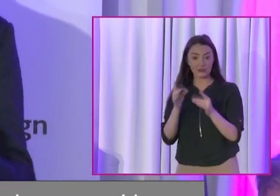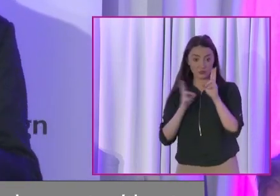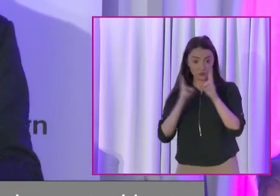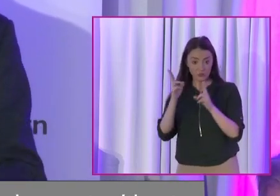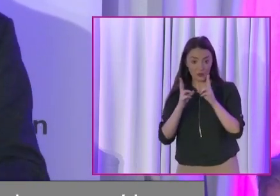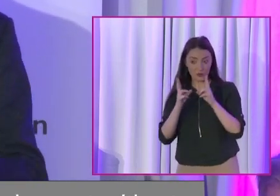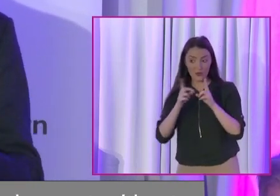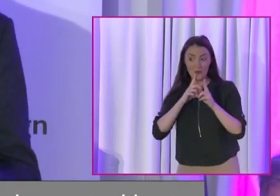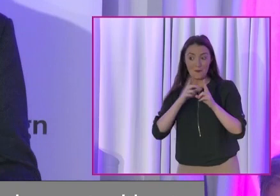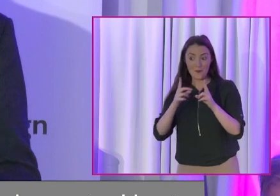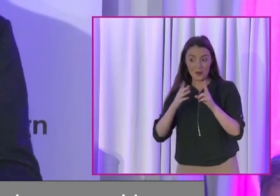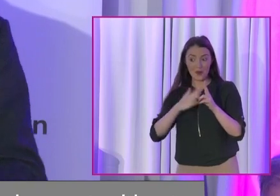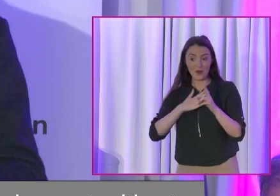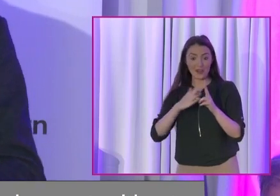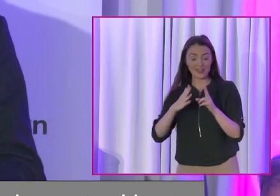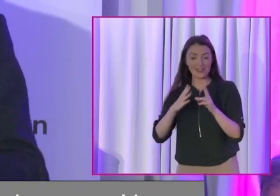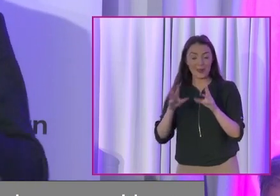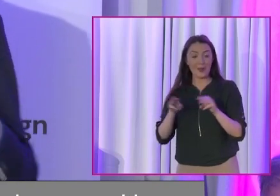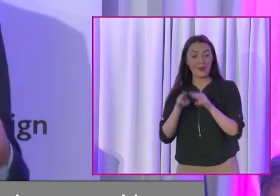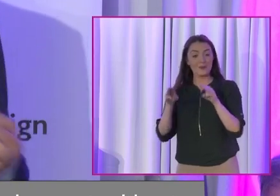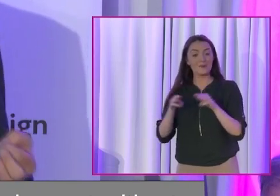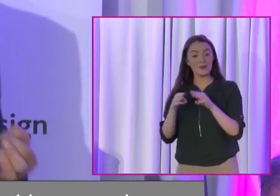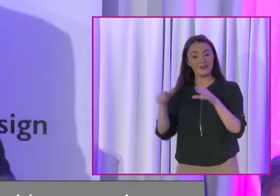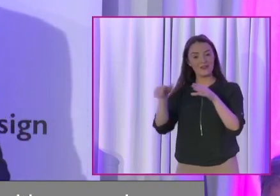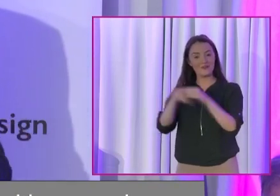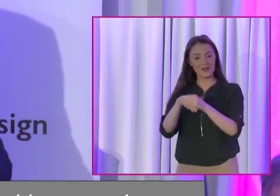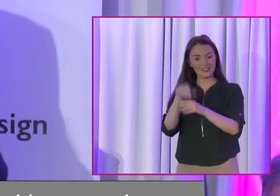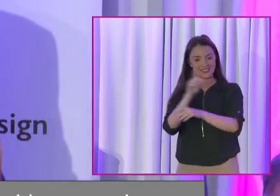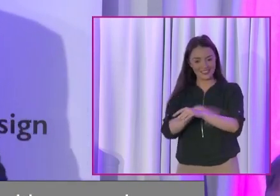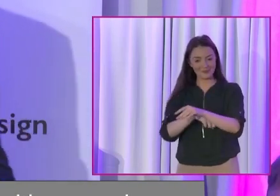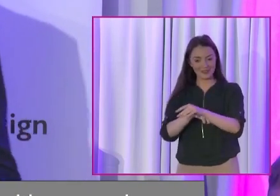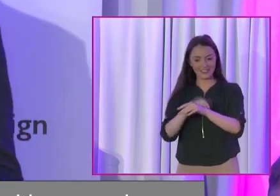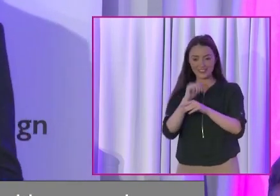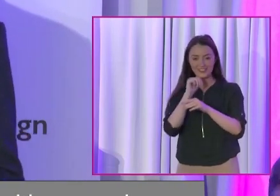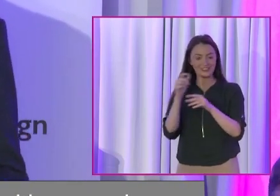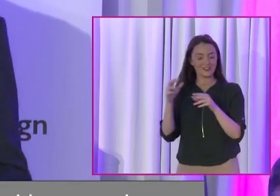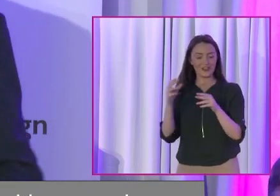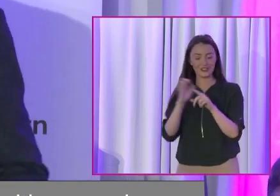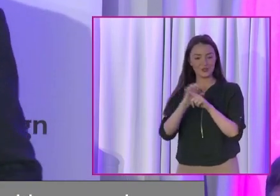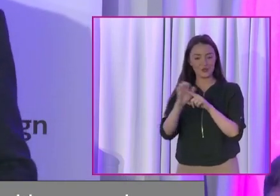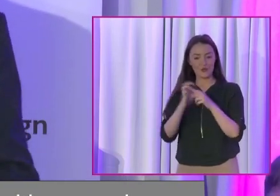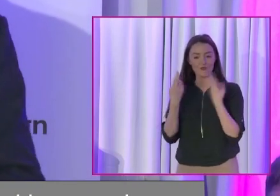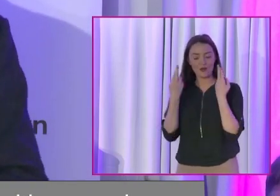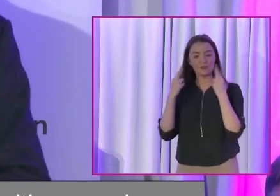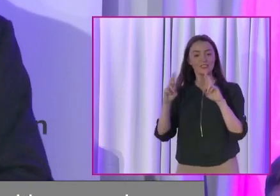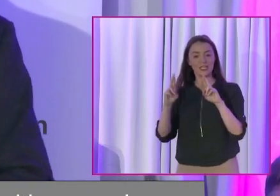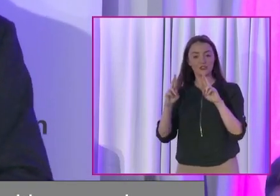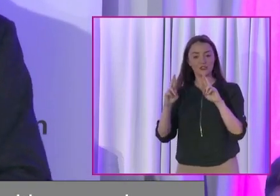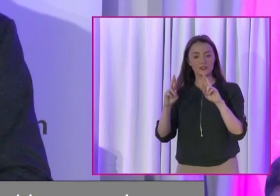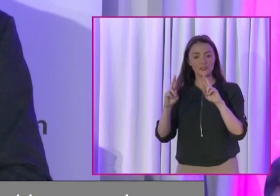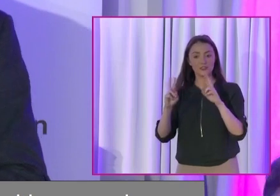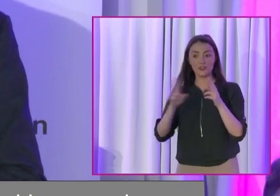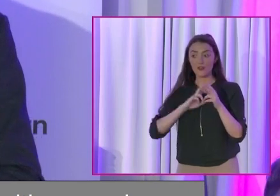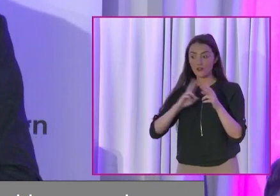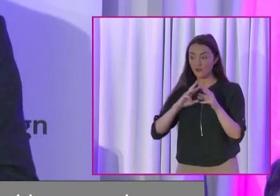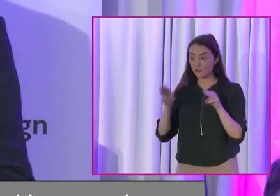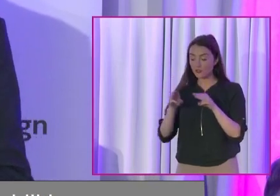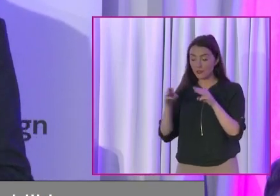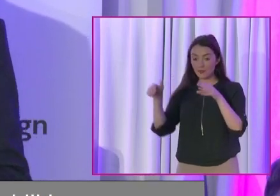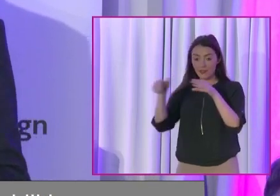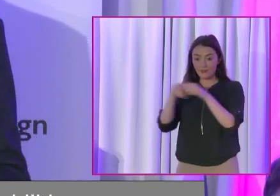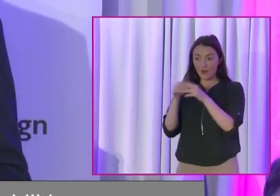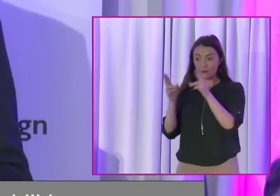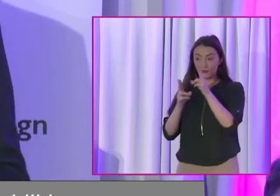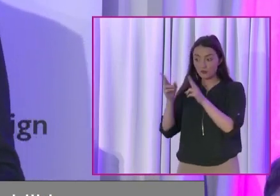people with disabilities are underrepresented, so too will the issues unique to them and the voice of those who can speak to those specific experiences